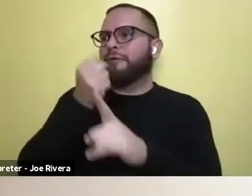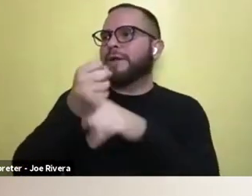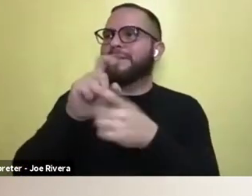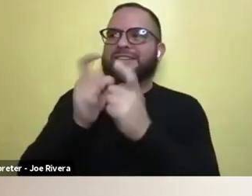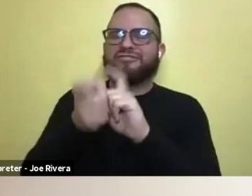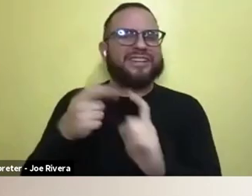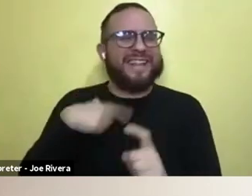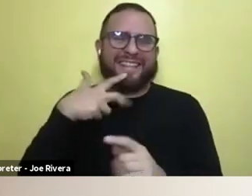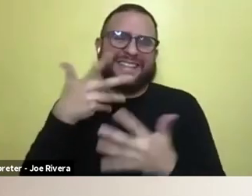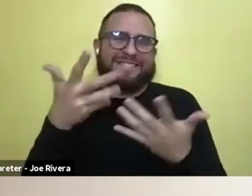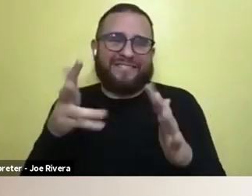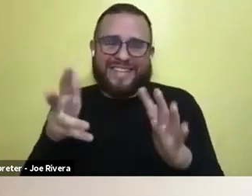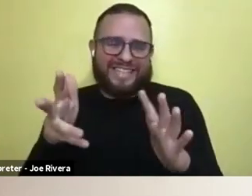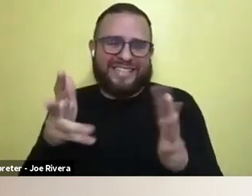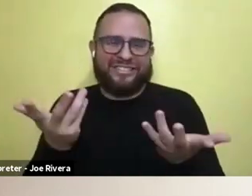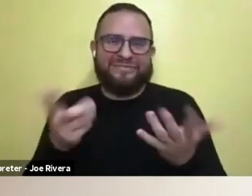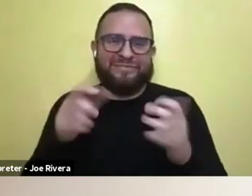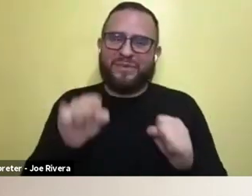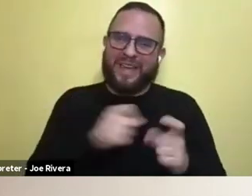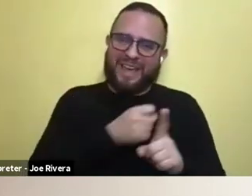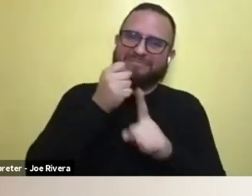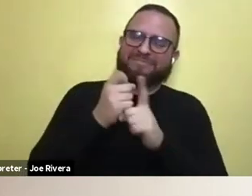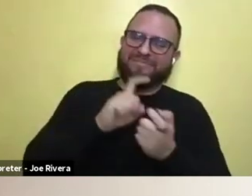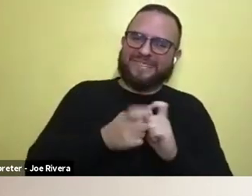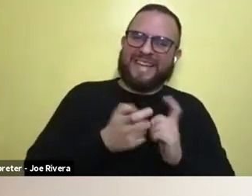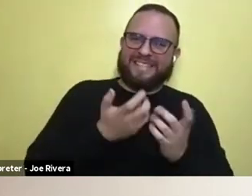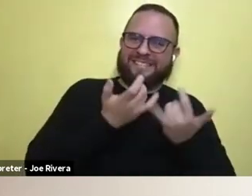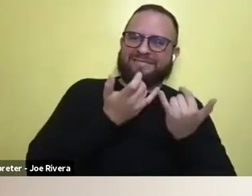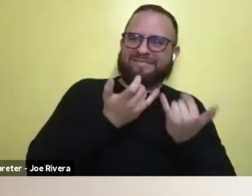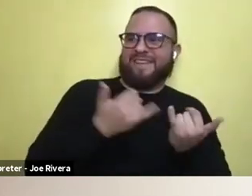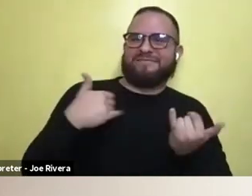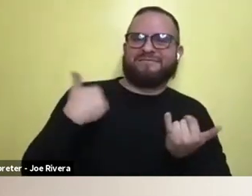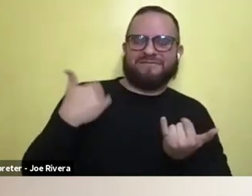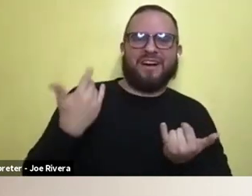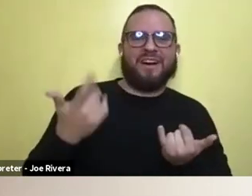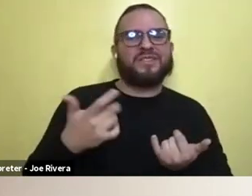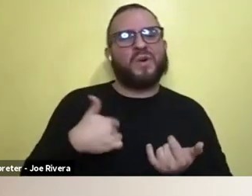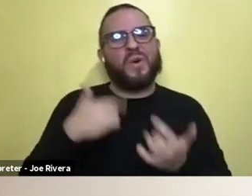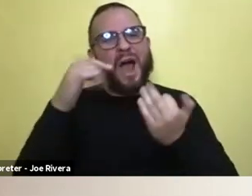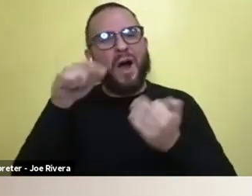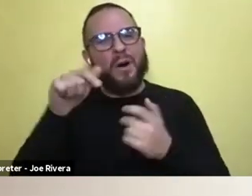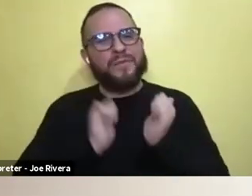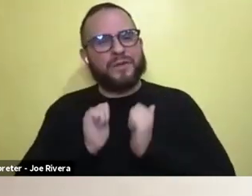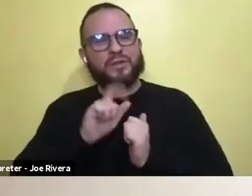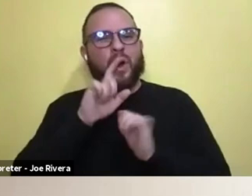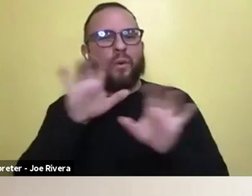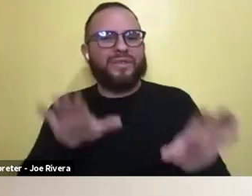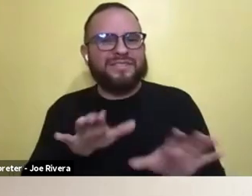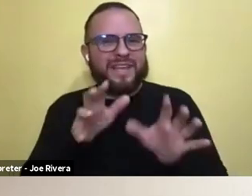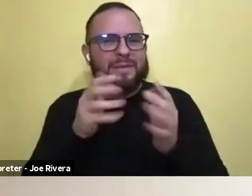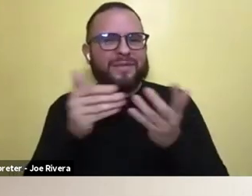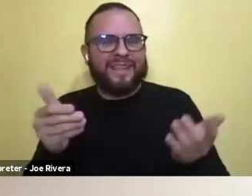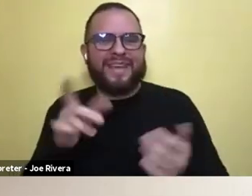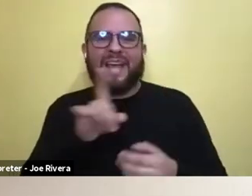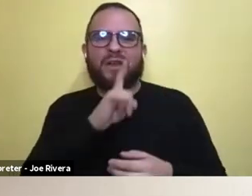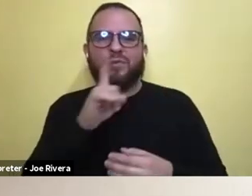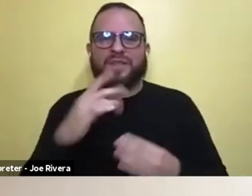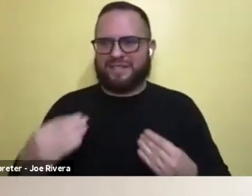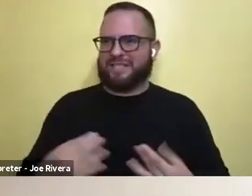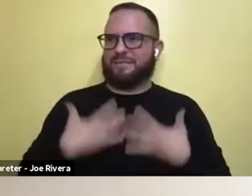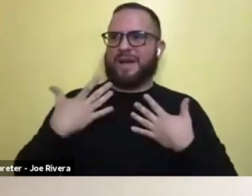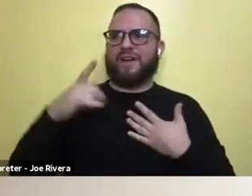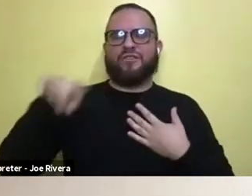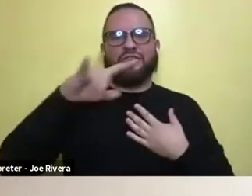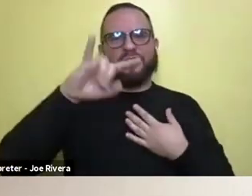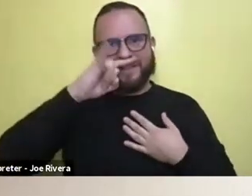Uh, and so I'm totally, you know, hopeful that this show will do the same thing and embolden some kid activists to raise their voice.